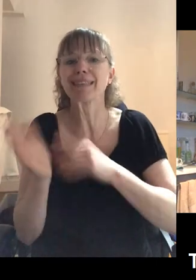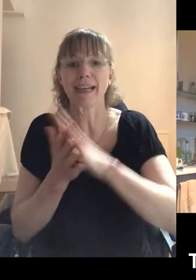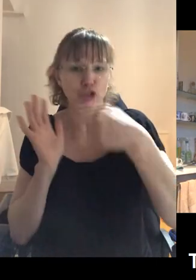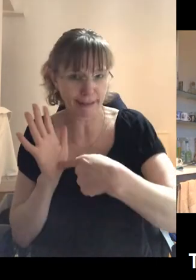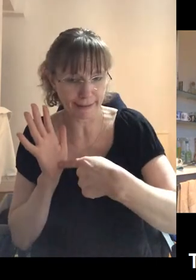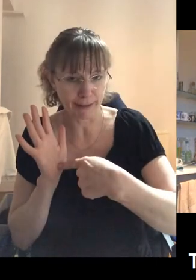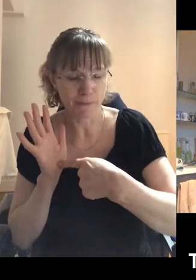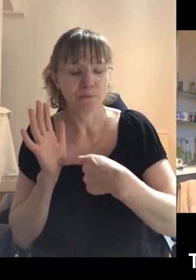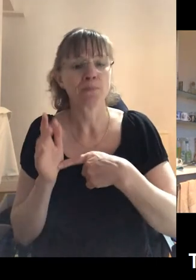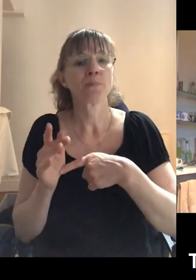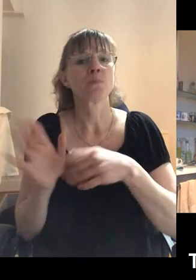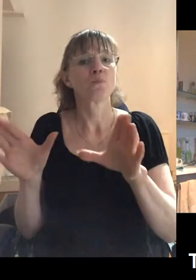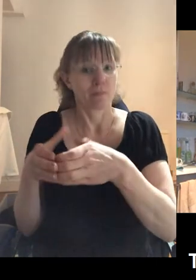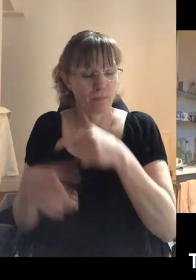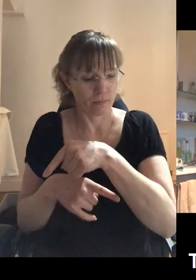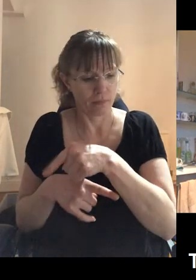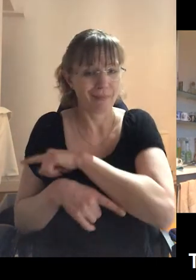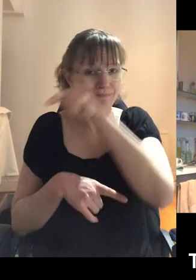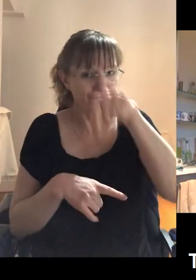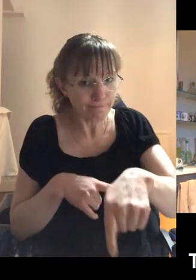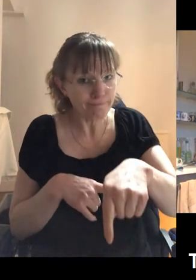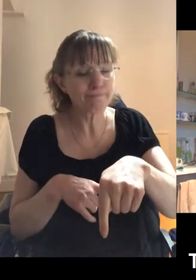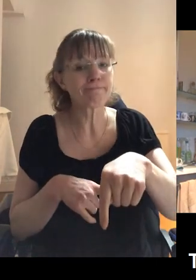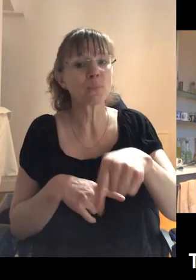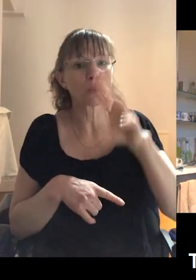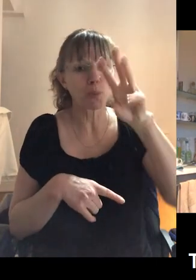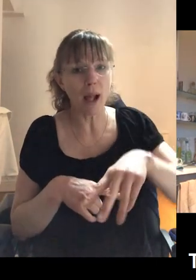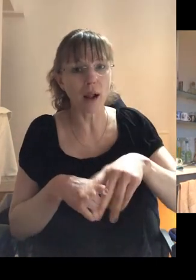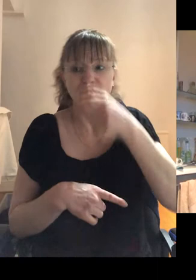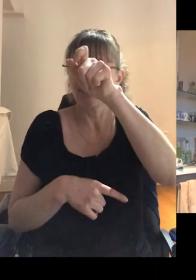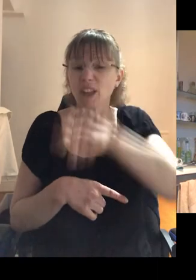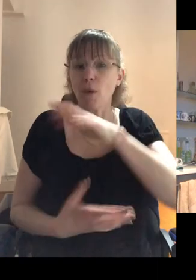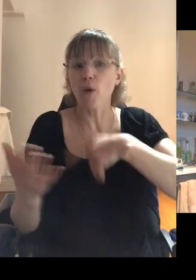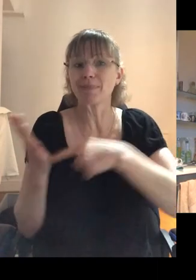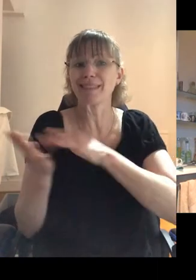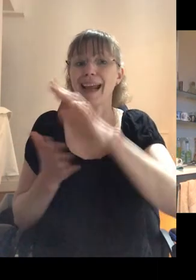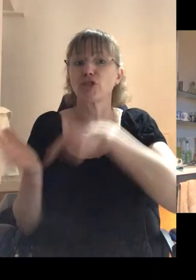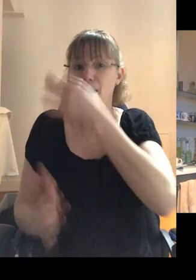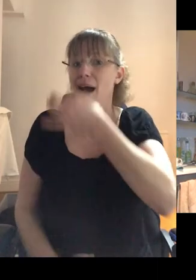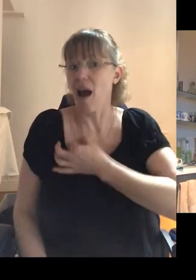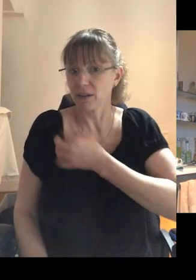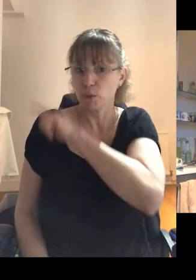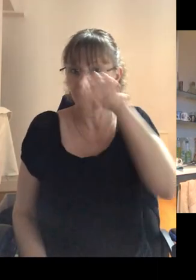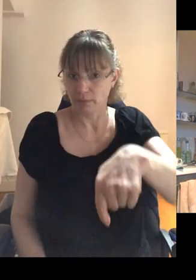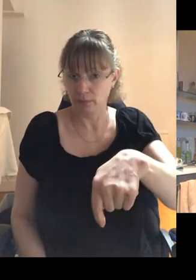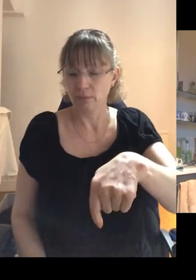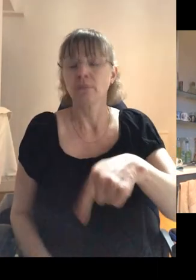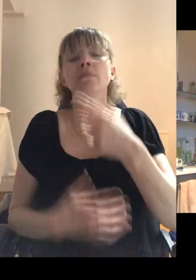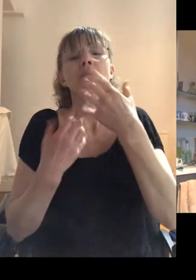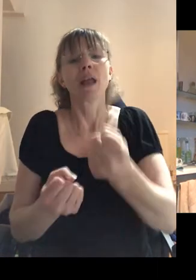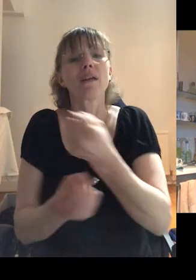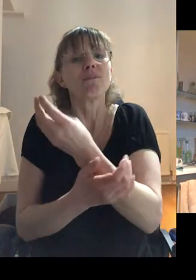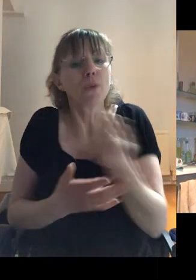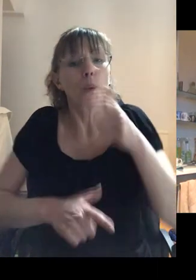you. Um, and I came down at the request of, uh, one of the people from THD because they, they had a few